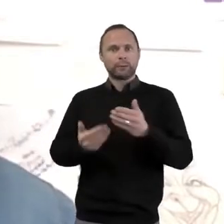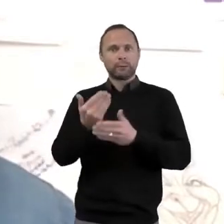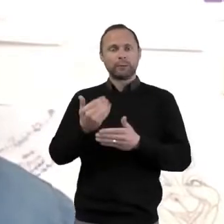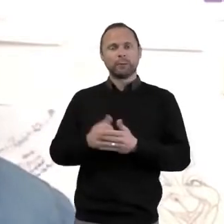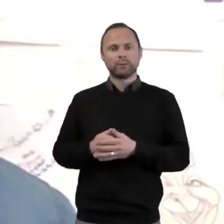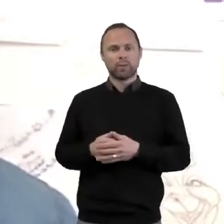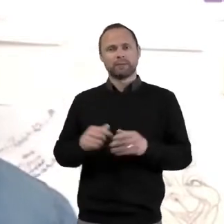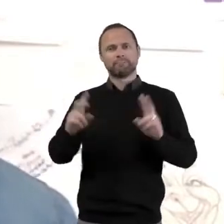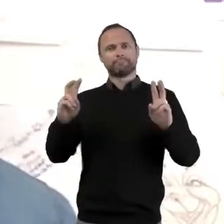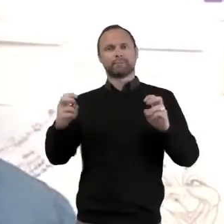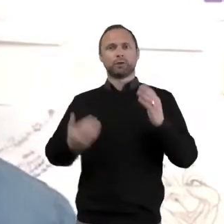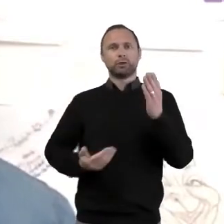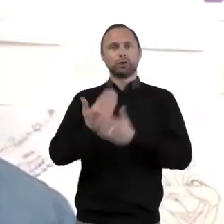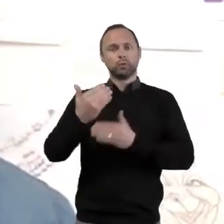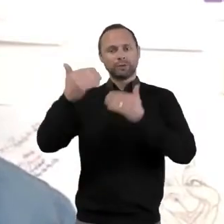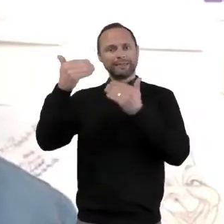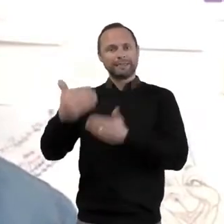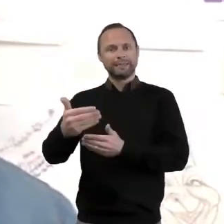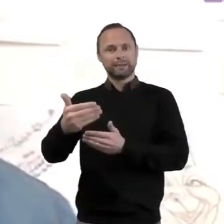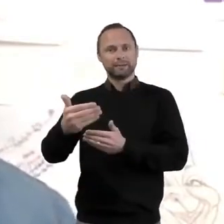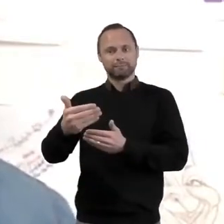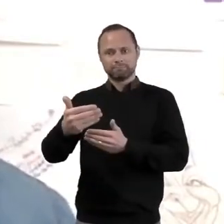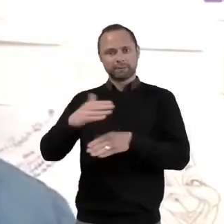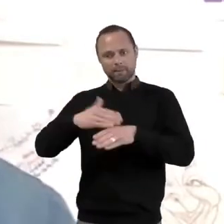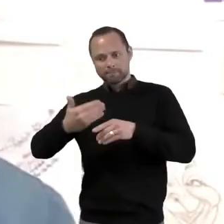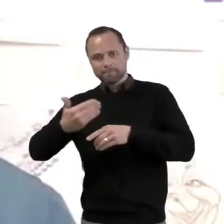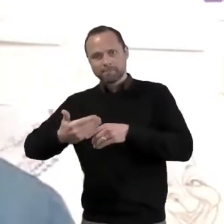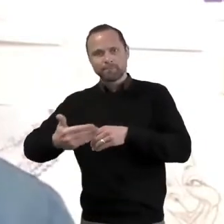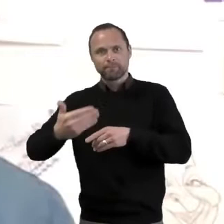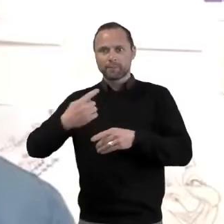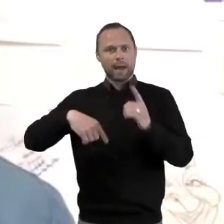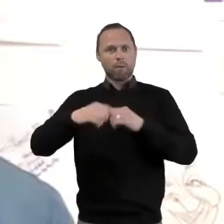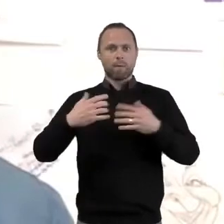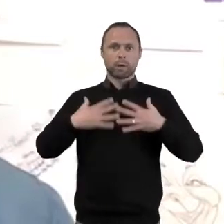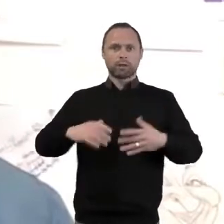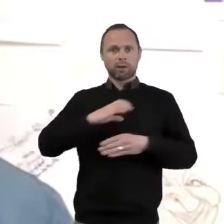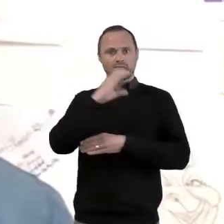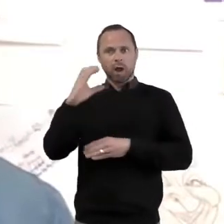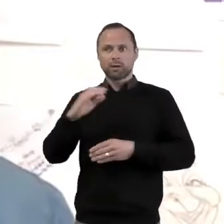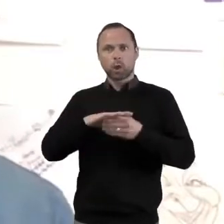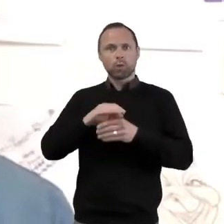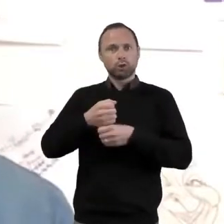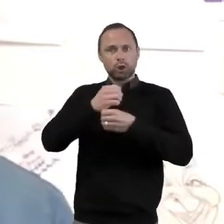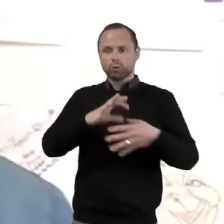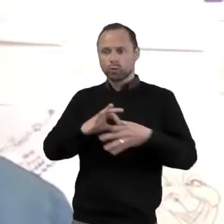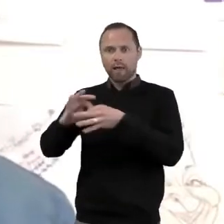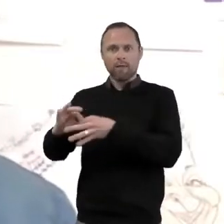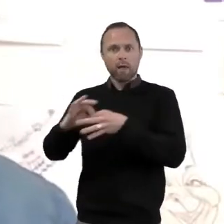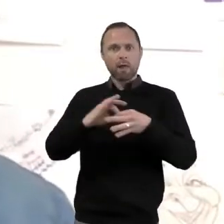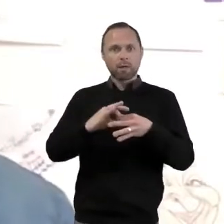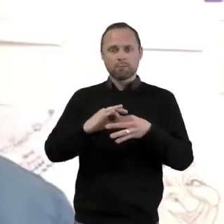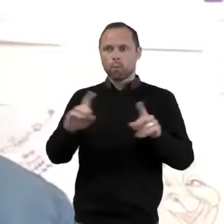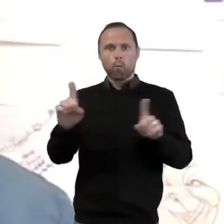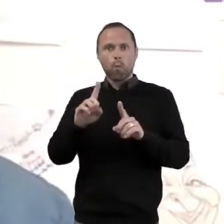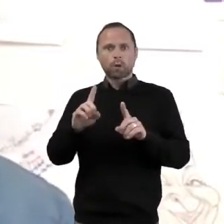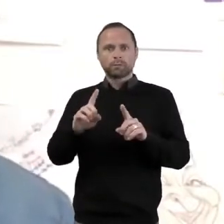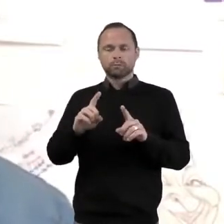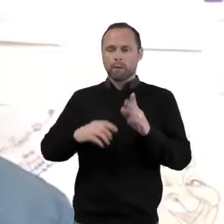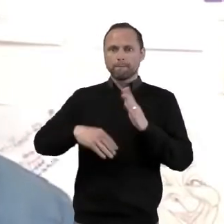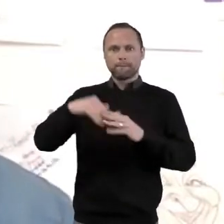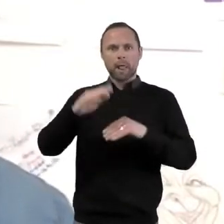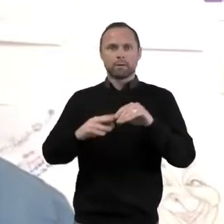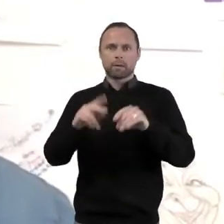season as a society, as the body of Christ and as the local church. So what does rebuilding this vital